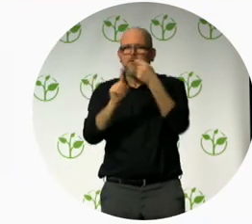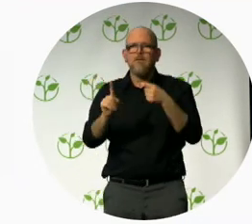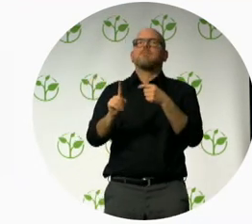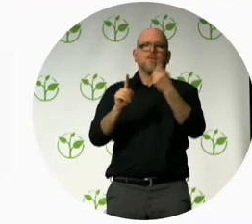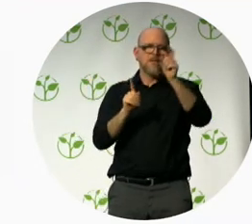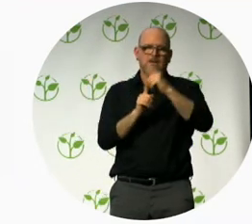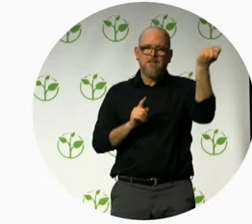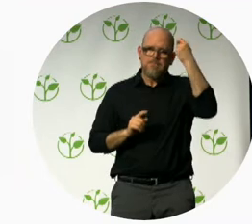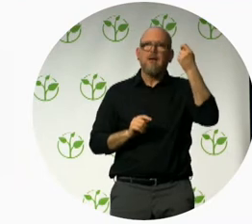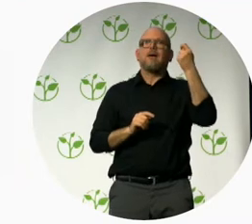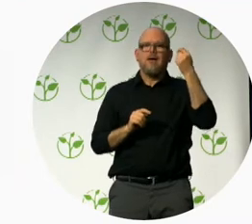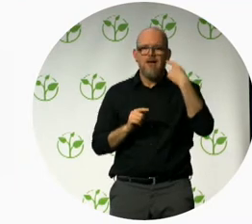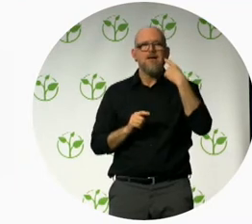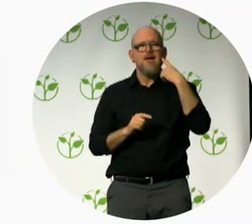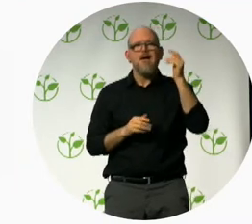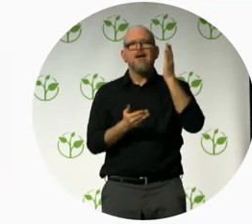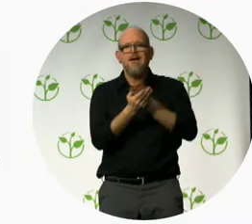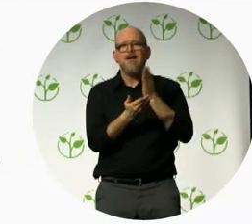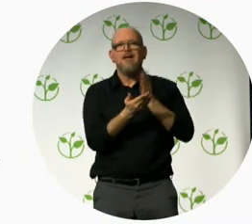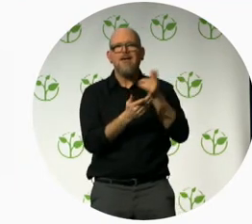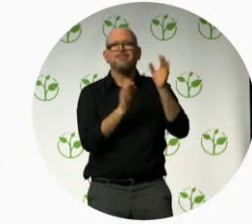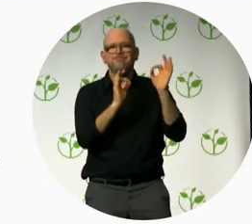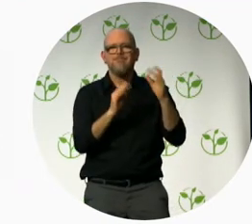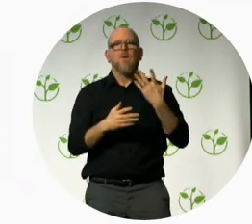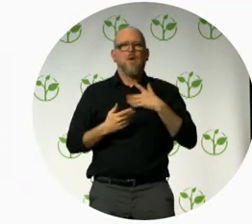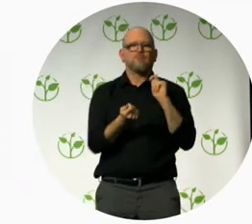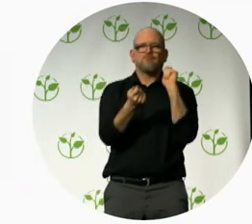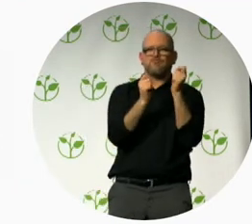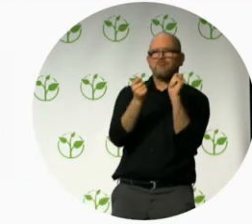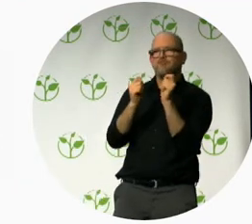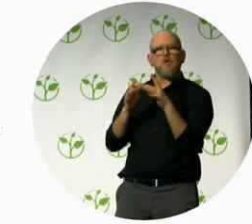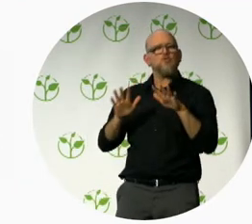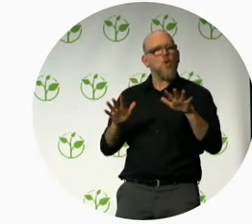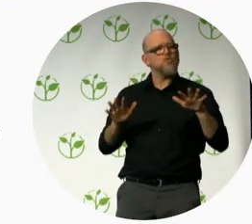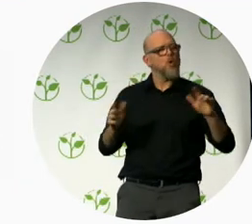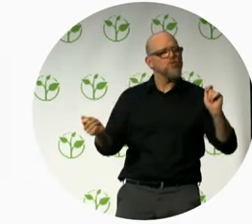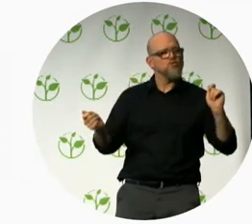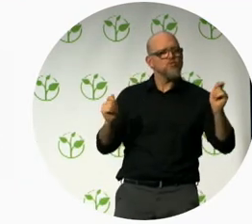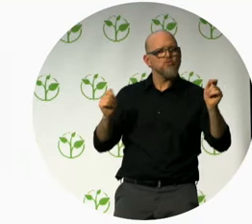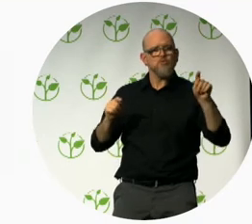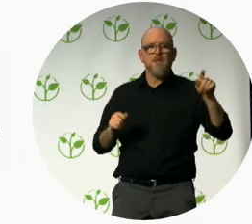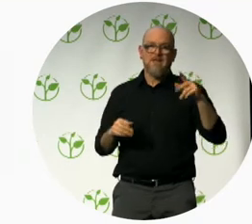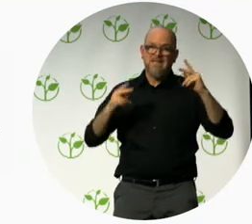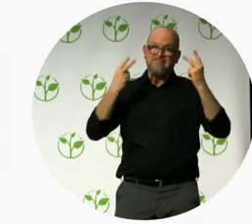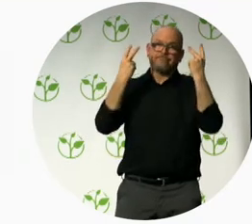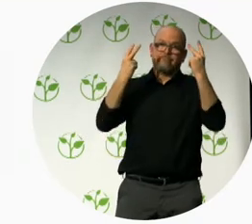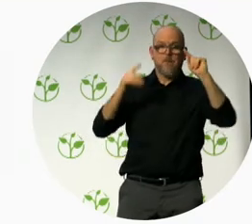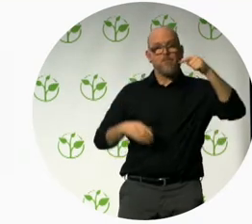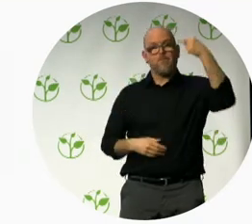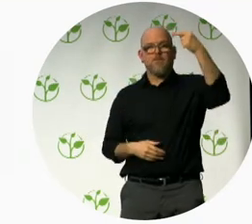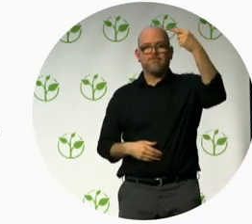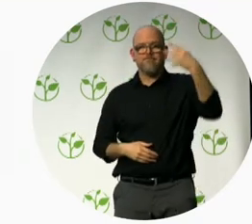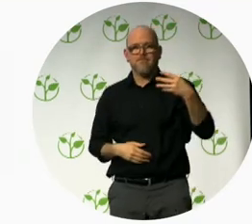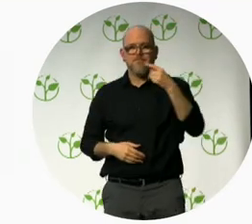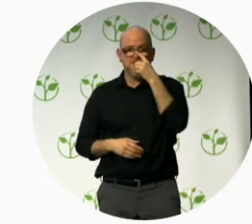because their impact will be the strongest and will affect the maximum amount of people with